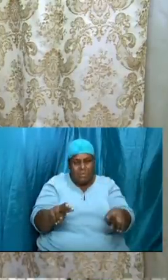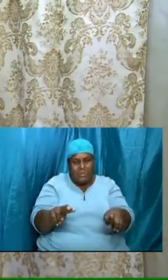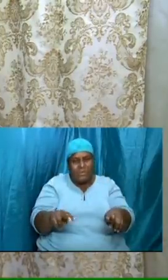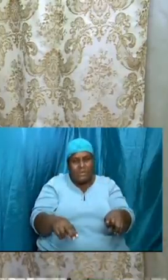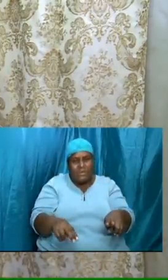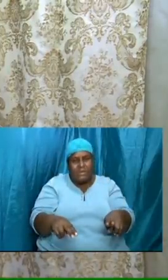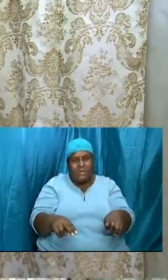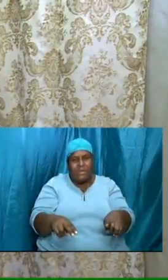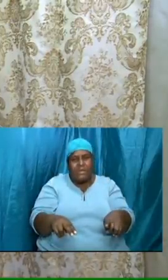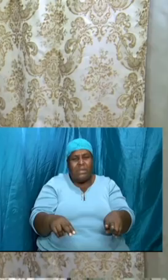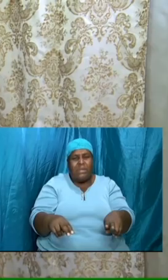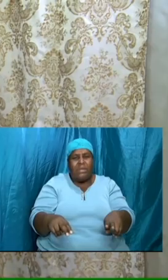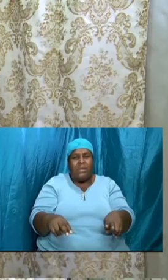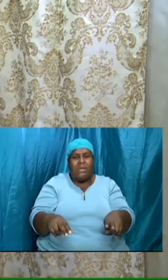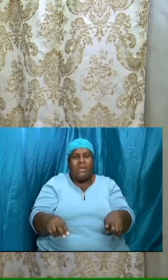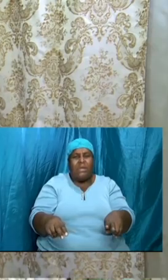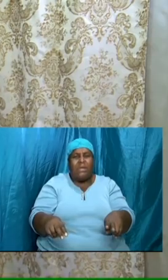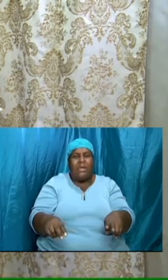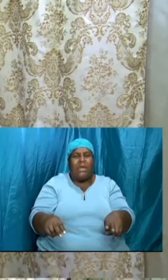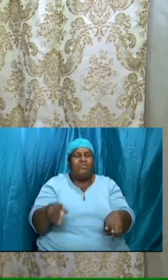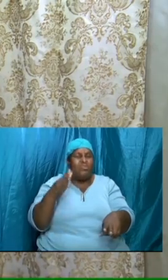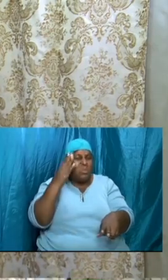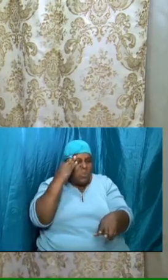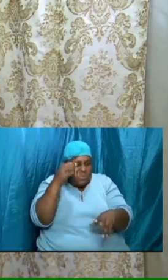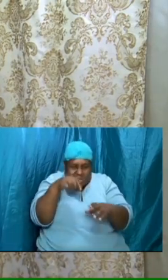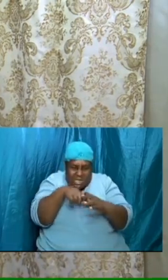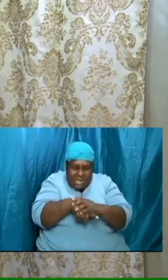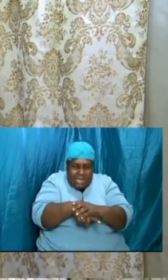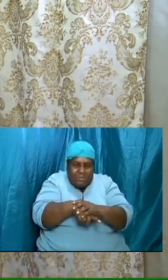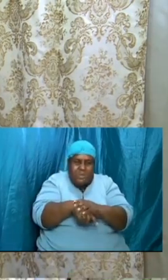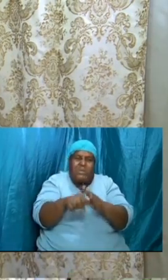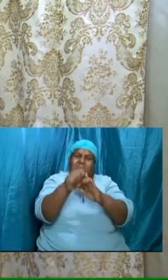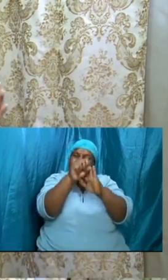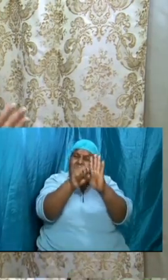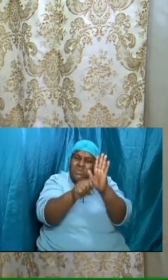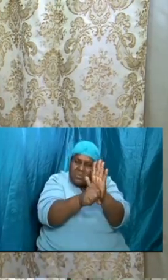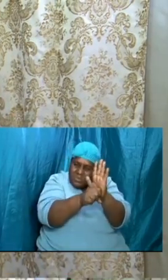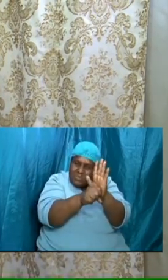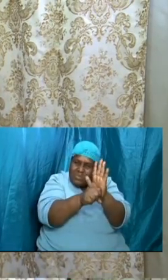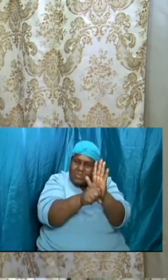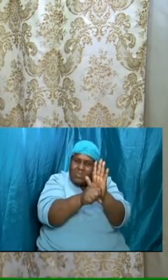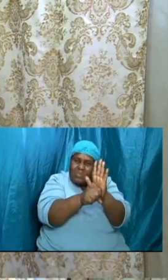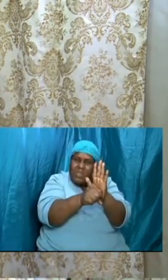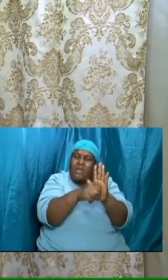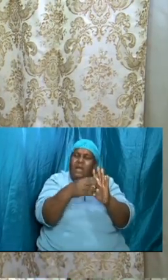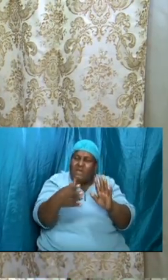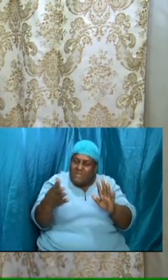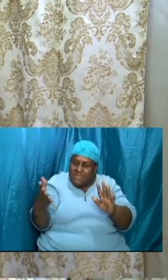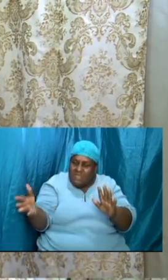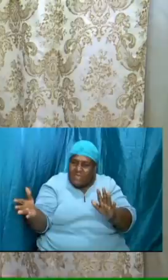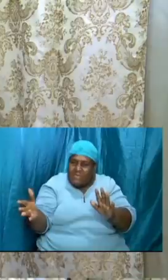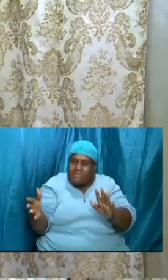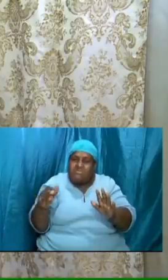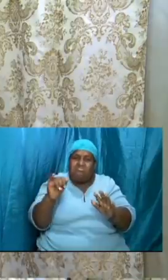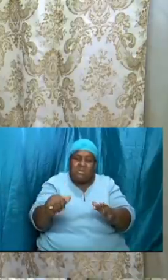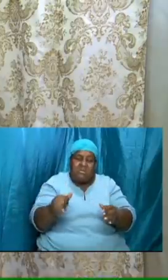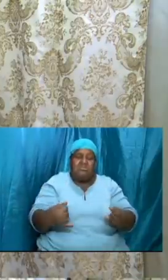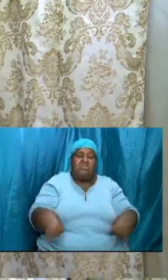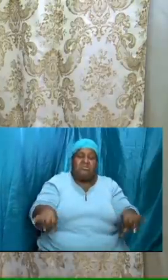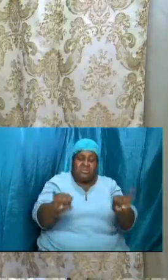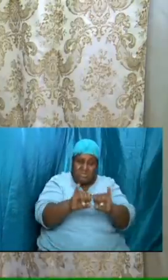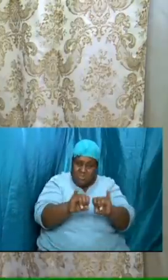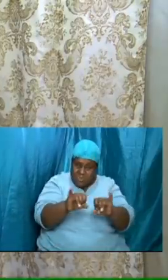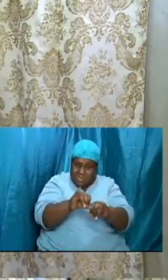adept of the events and the scriptures and the chronology of things that is very important because